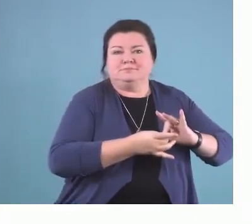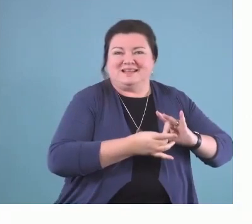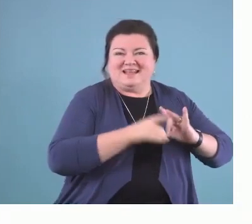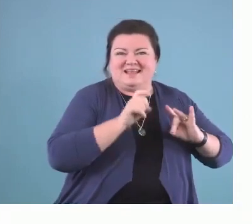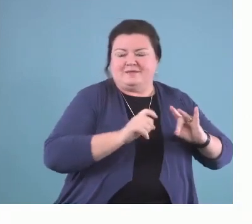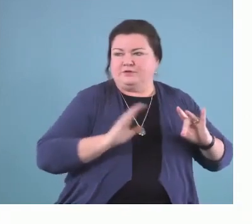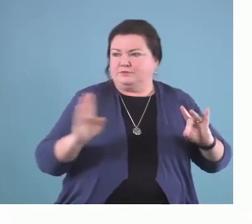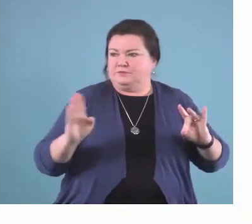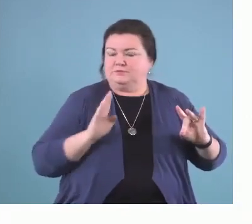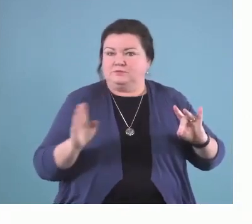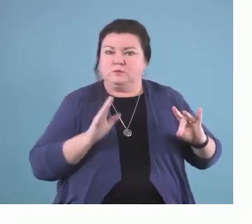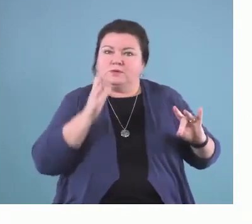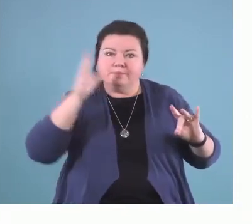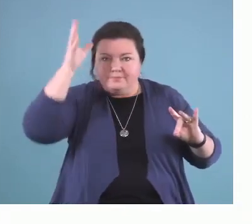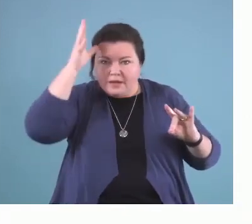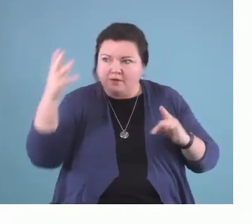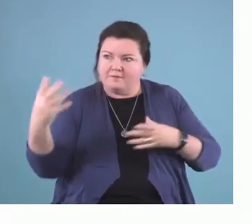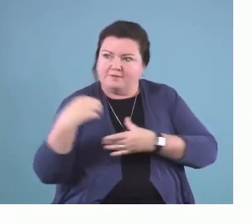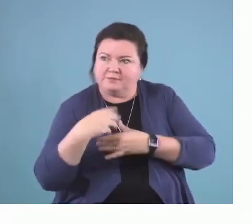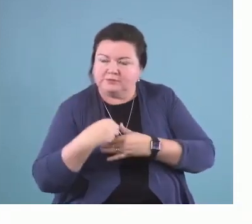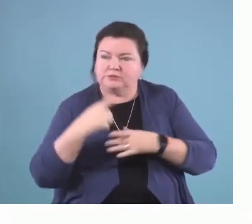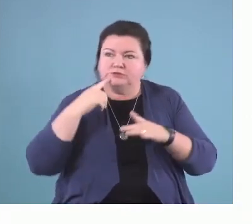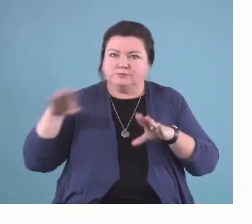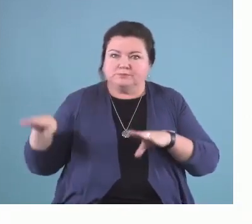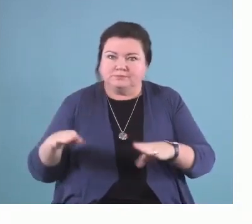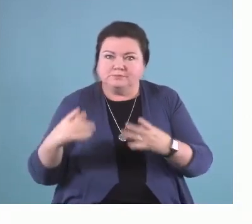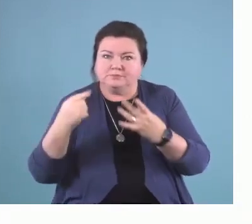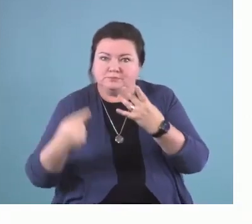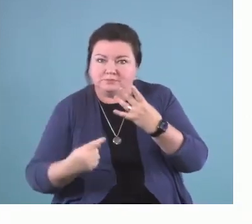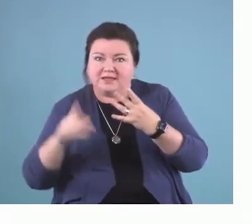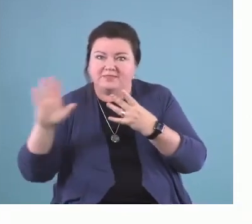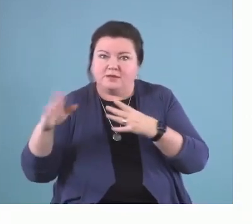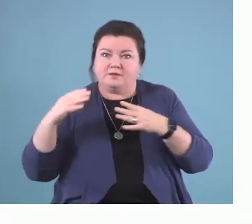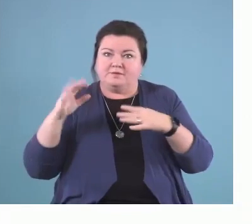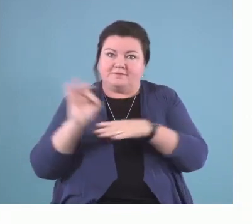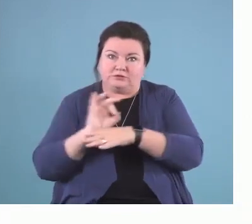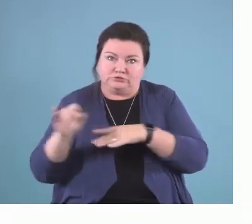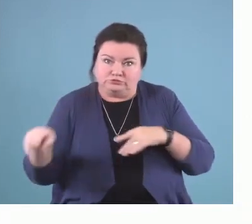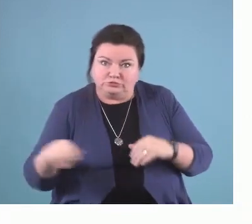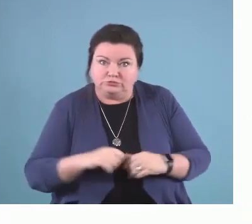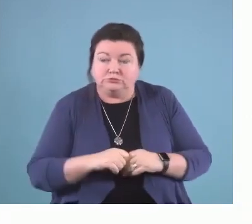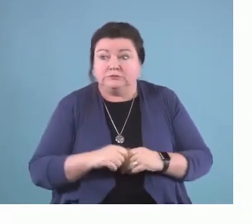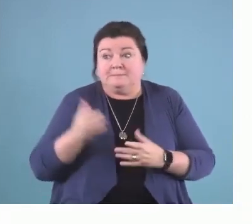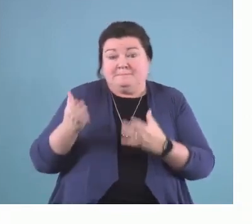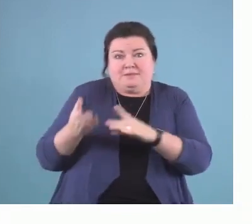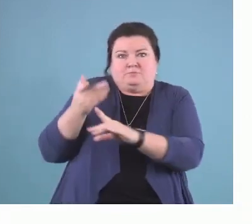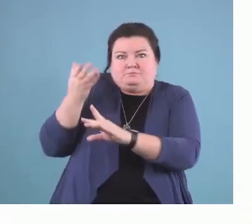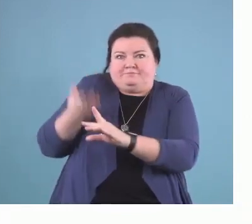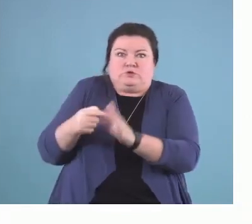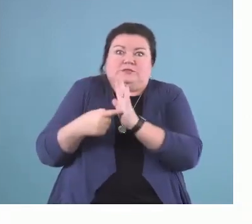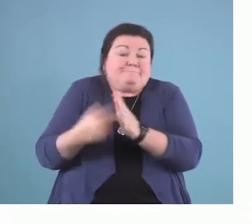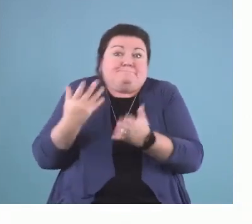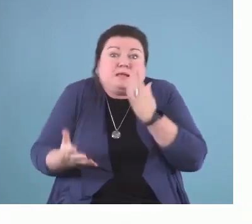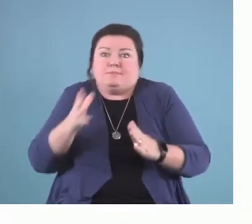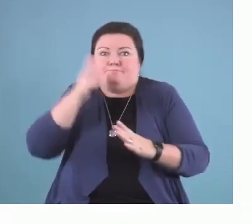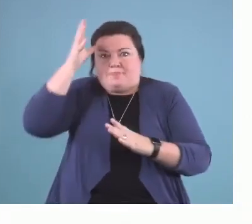activities and participation, and their body functions. So, maybe they've become depressed, for example, because their